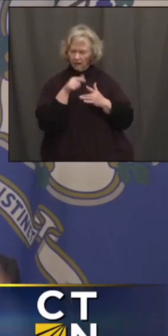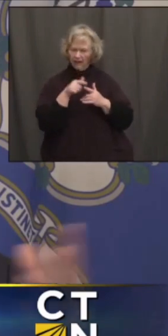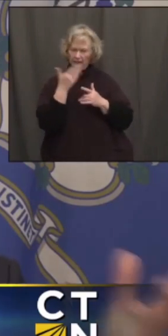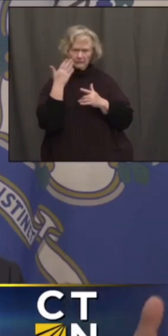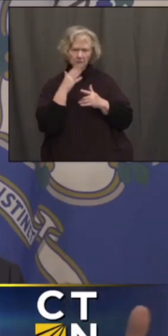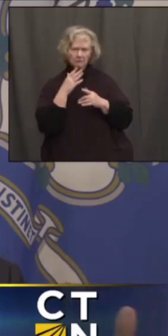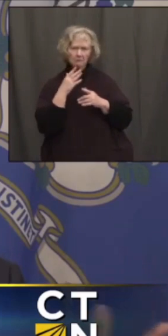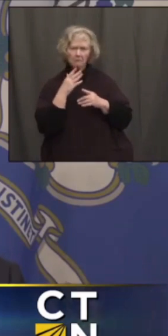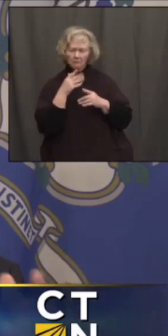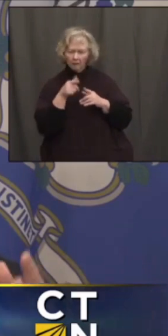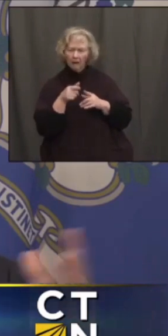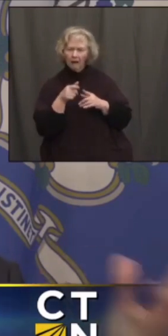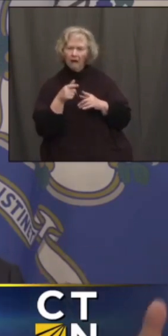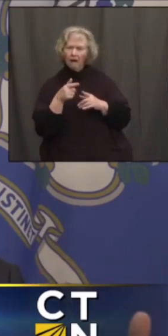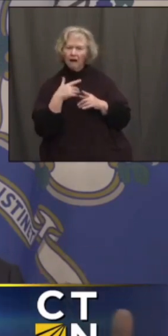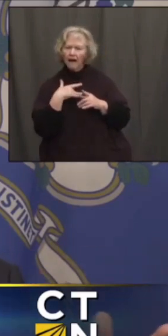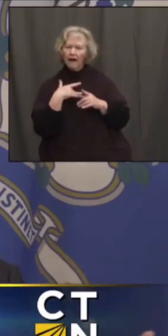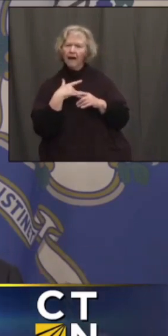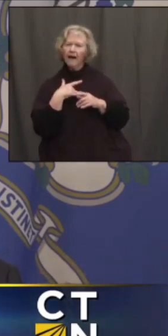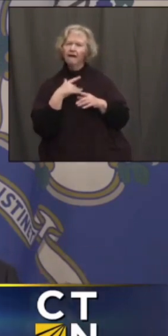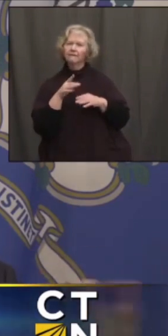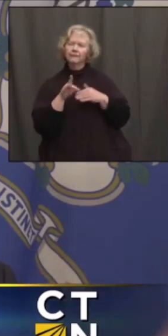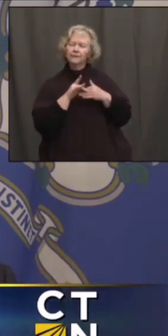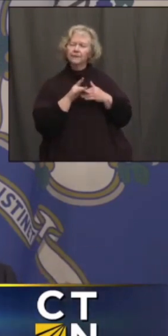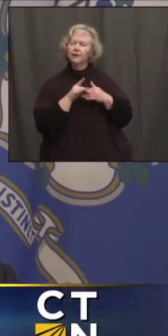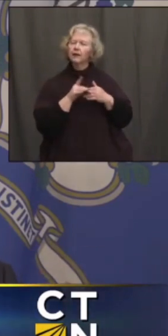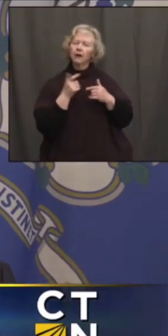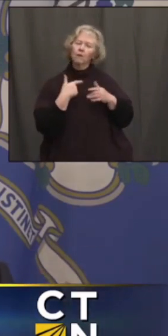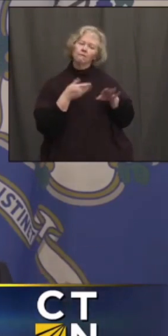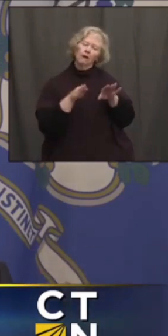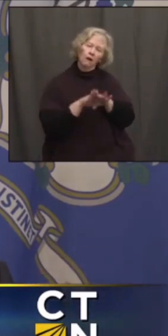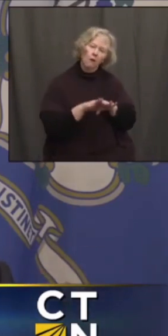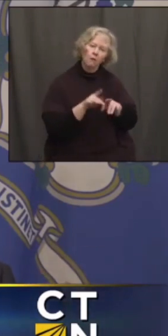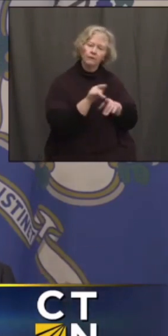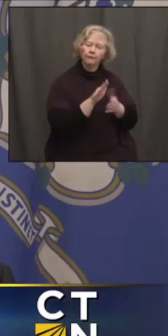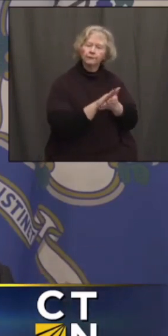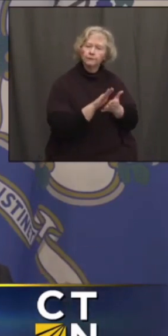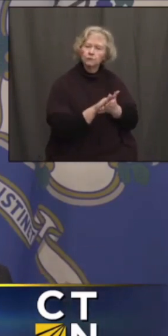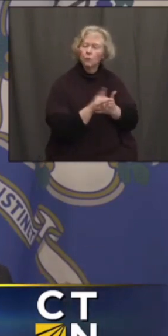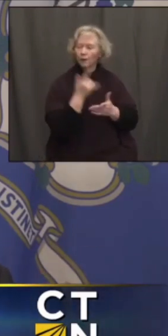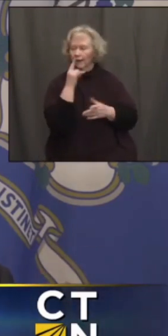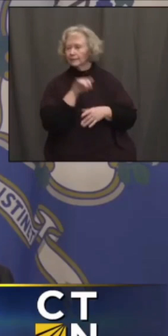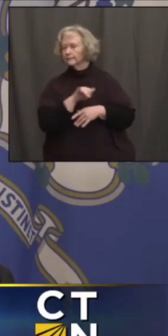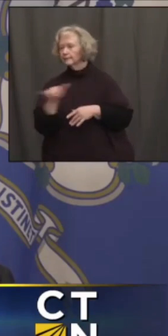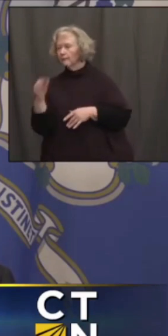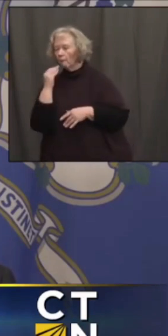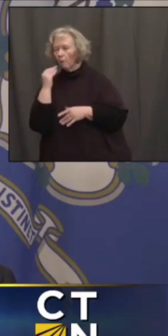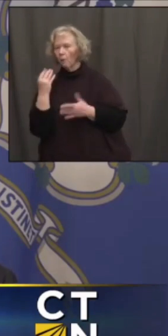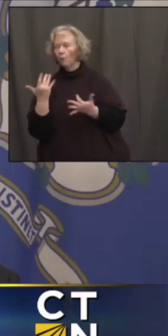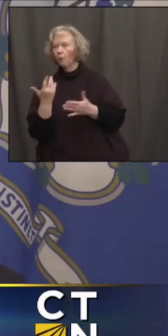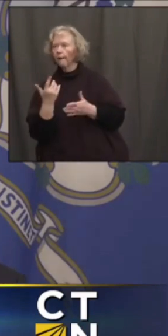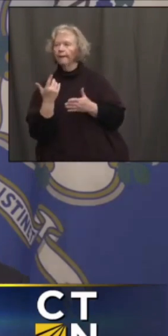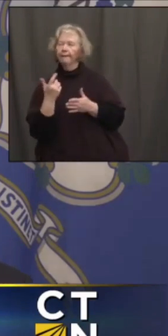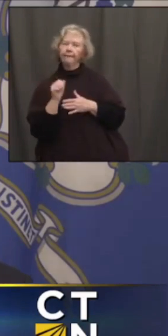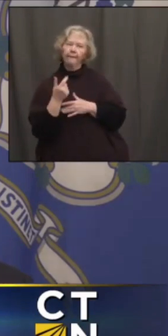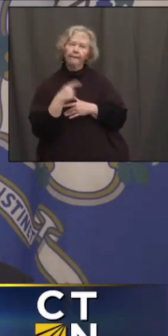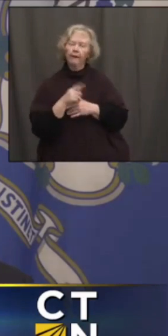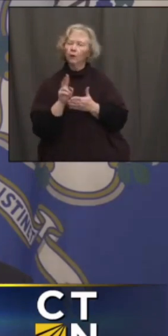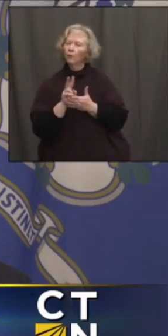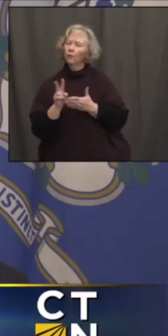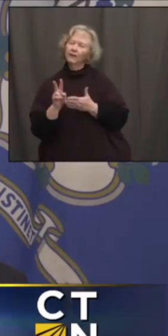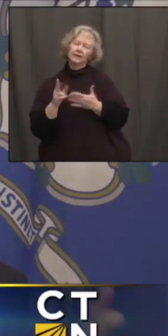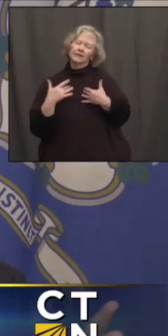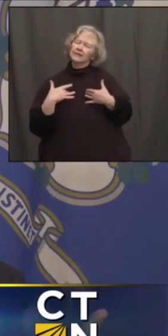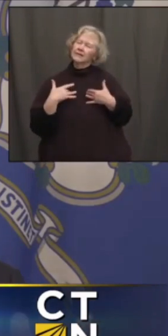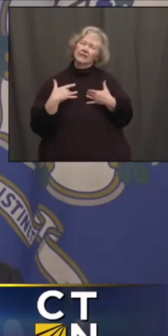tested positive. had to shut down a wing or shut down the middle school. Kids went home and they had to wait 10 days or two weeks. We're trying to get some